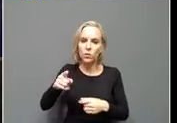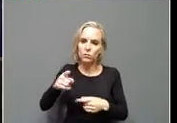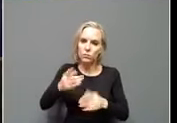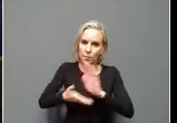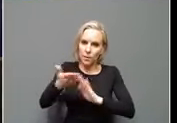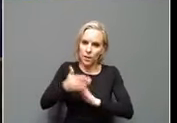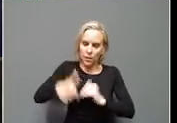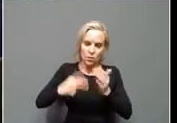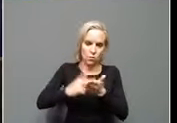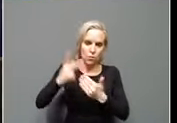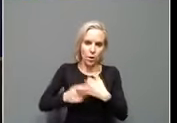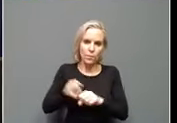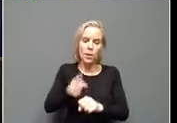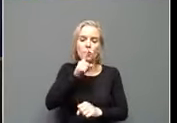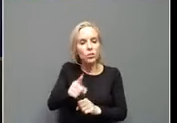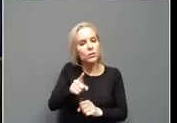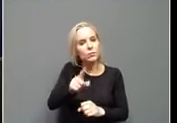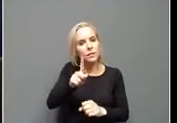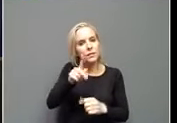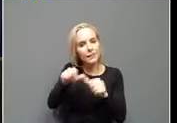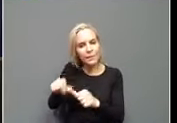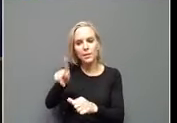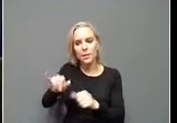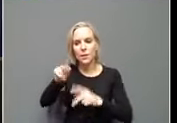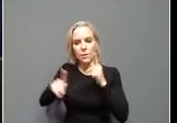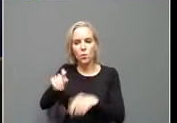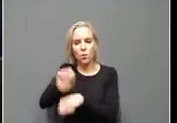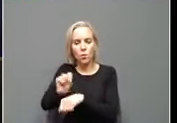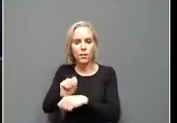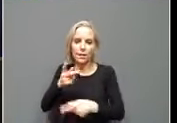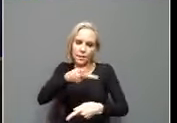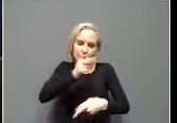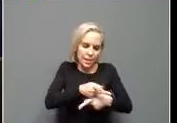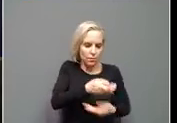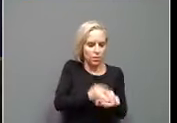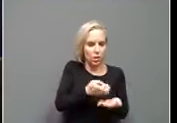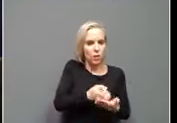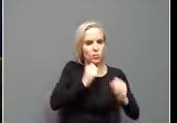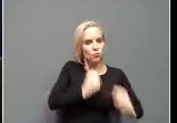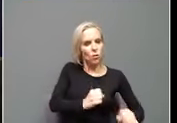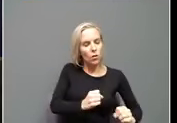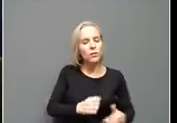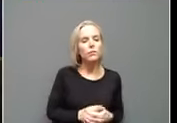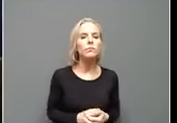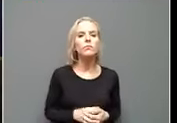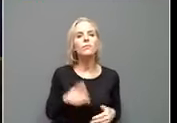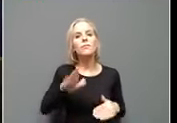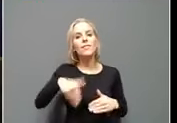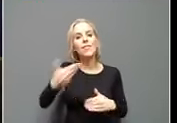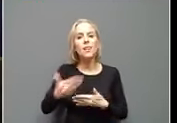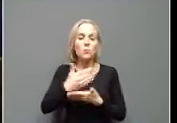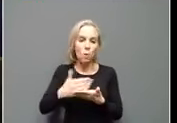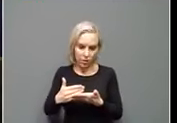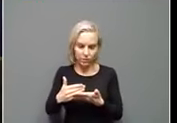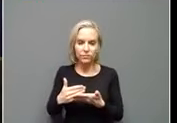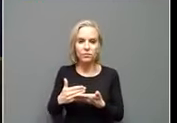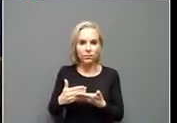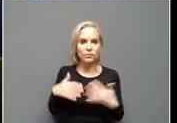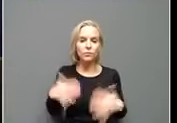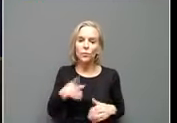to keep Kentuckians working and our economy strong. All right, this next part is really,